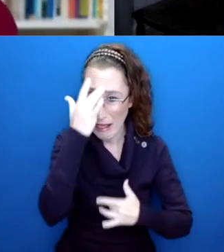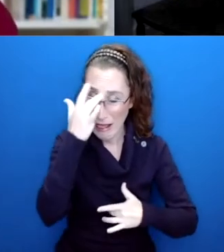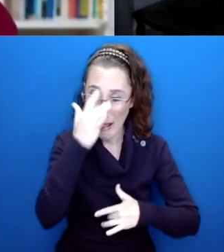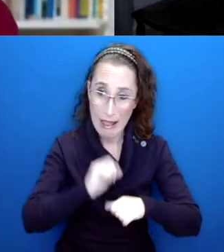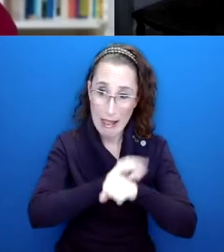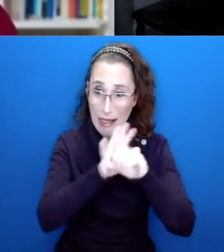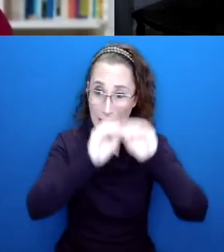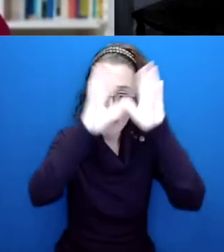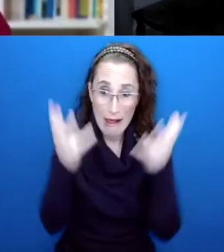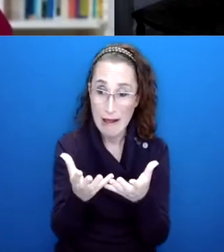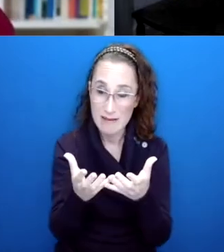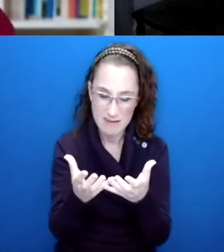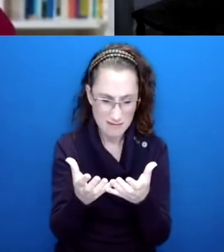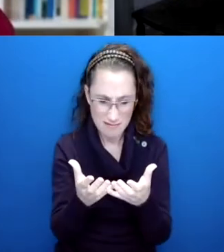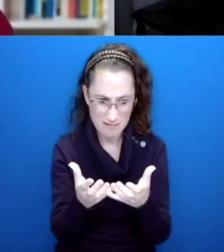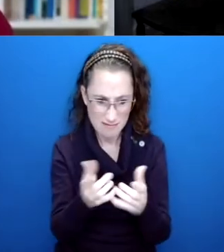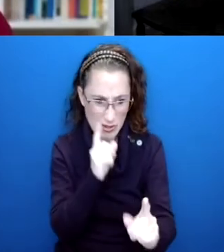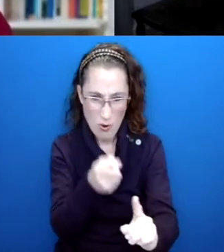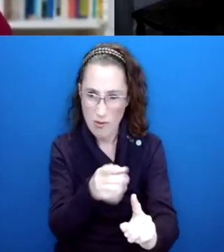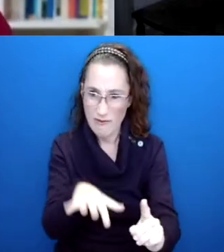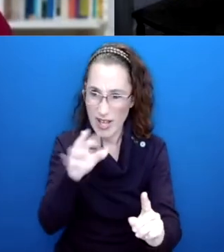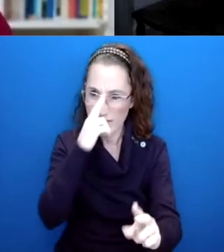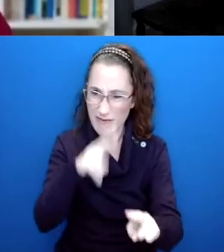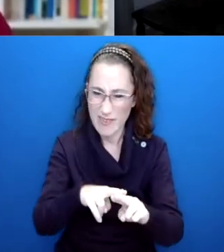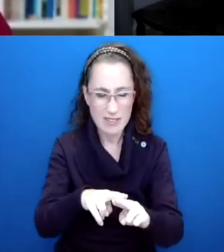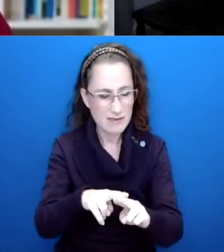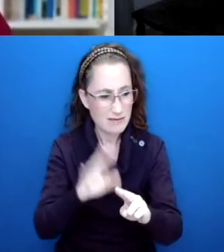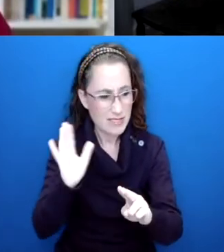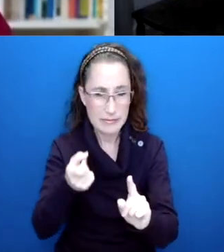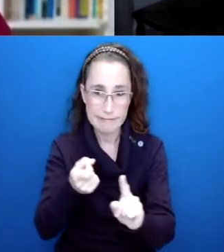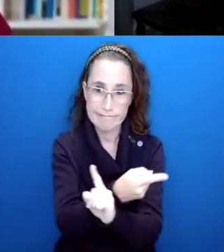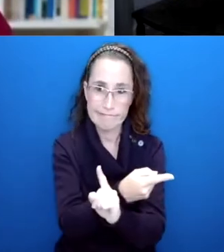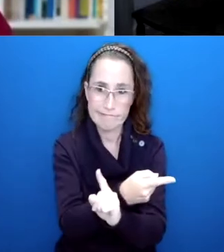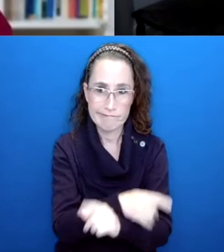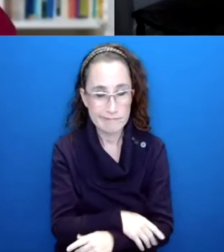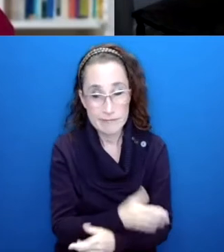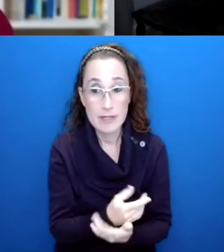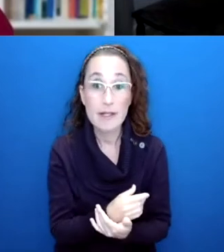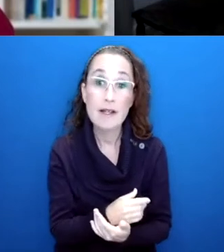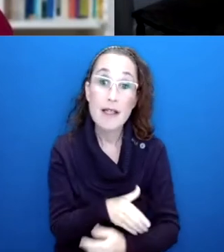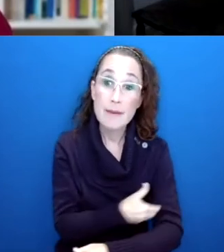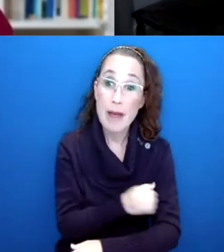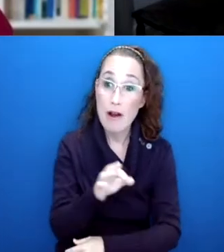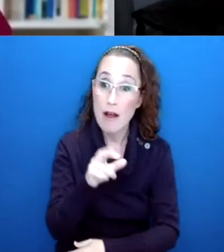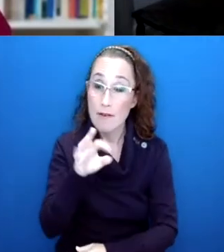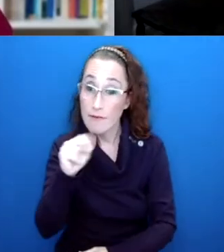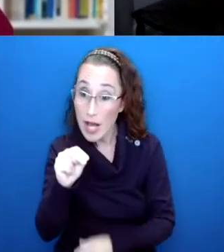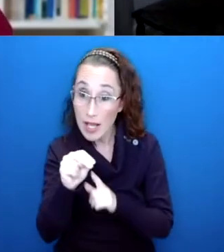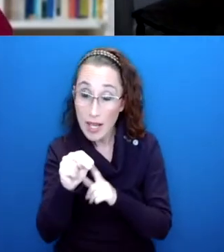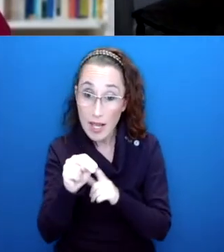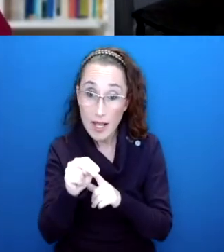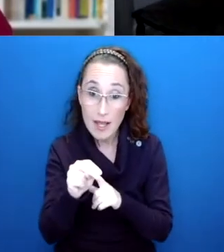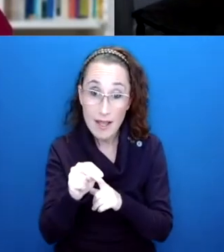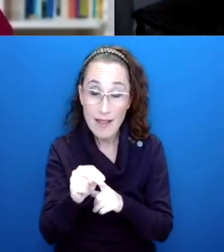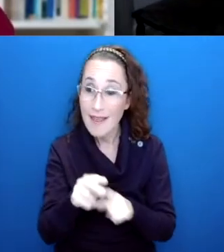off to some, but even though the power of fun does not quite have the ability to combat